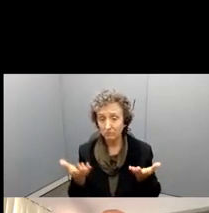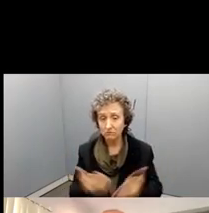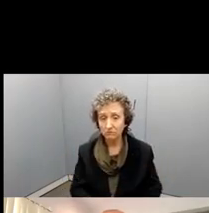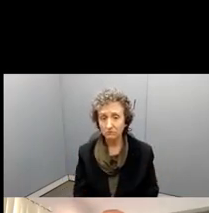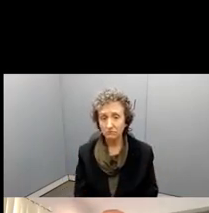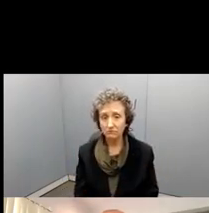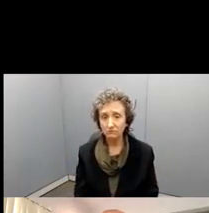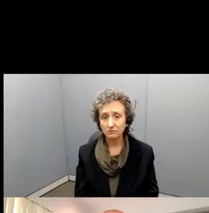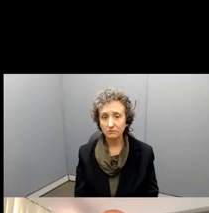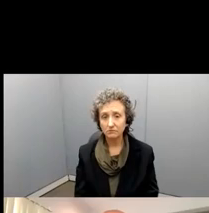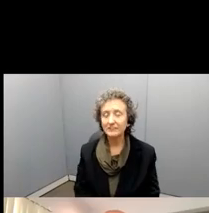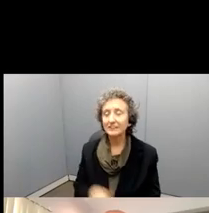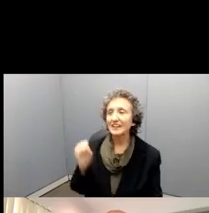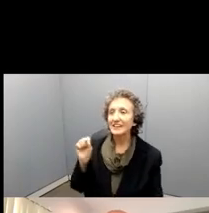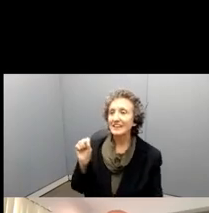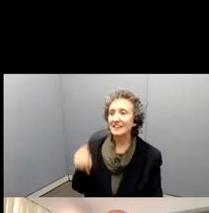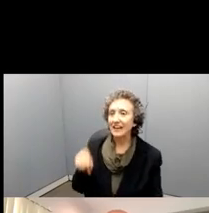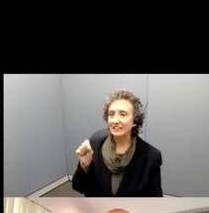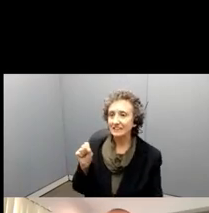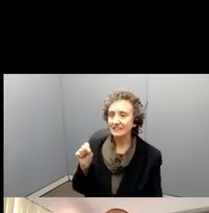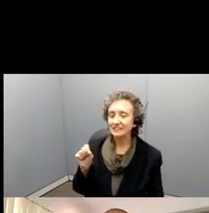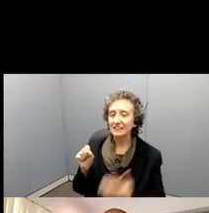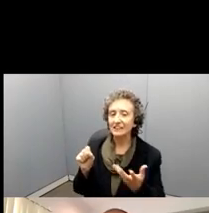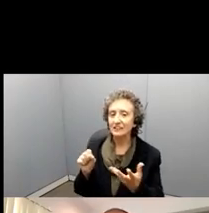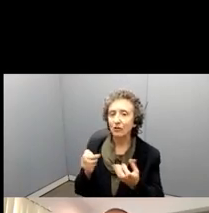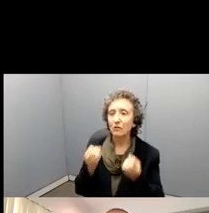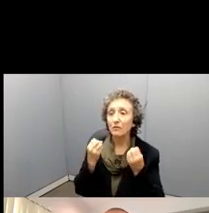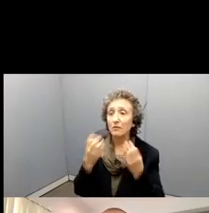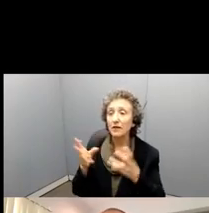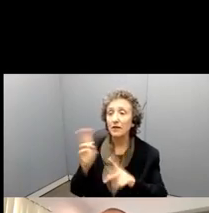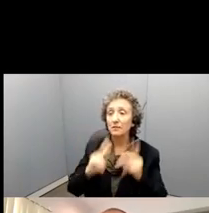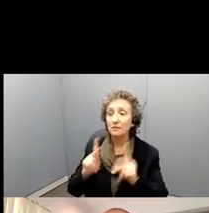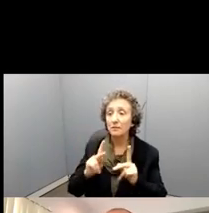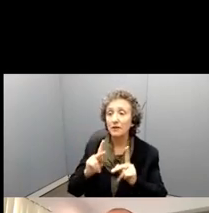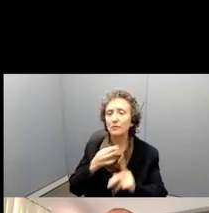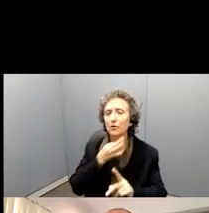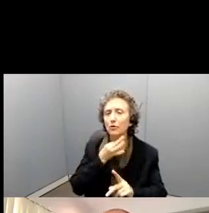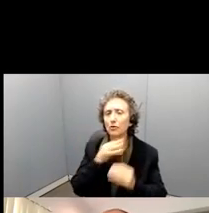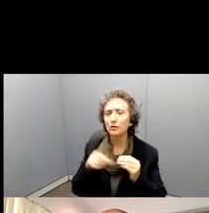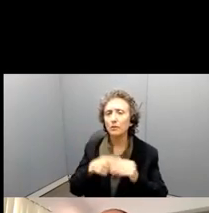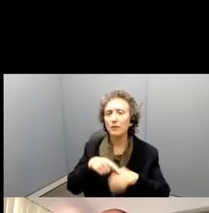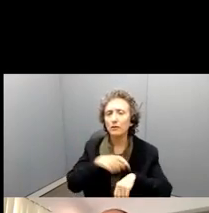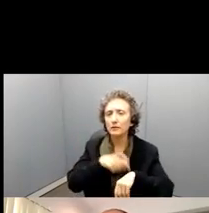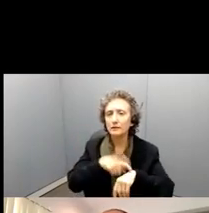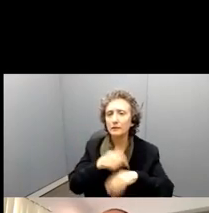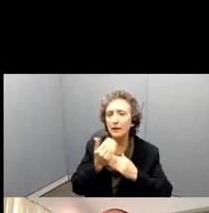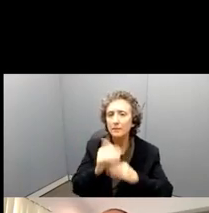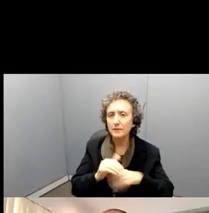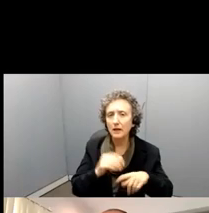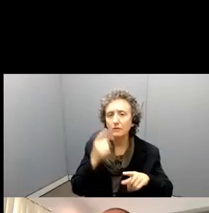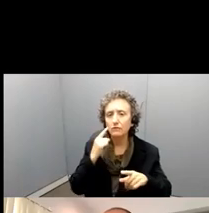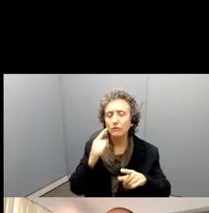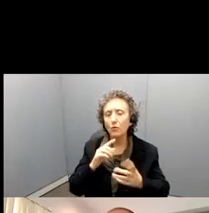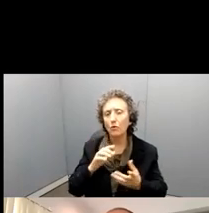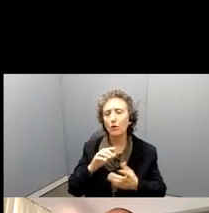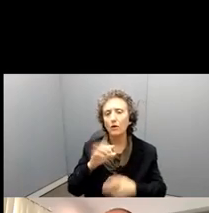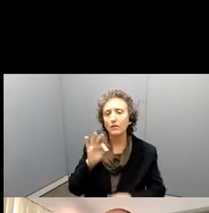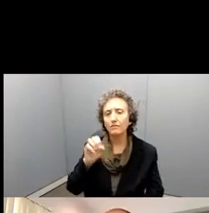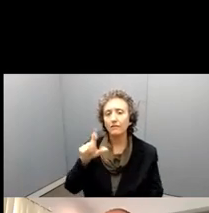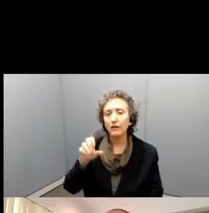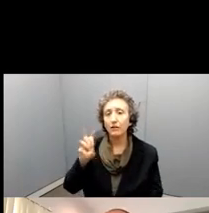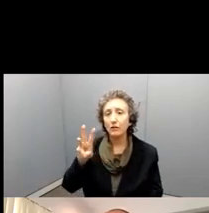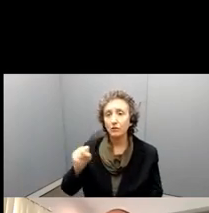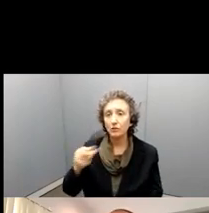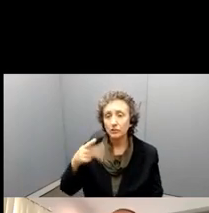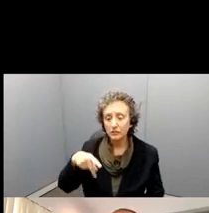Yes. So a lot of people are wondering about the timeline of the fellowship. Um, so they know that the